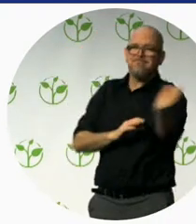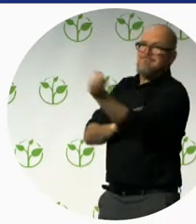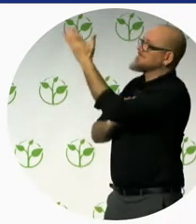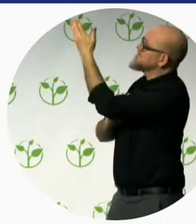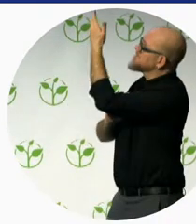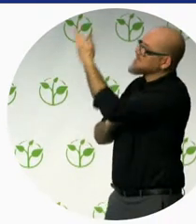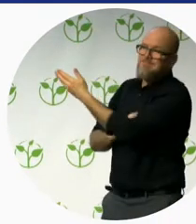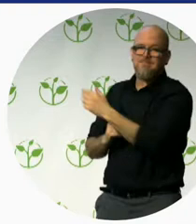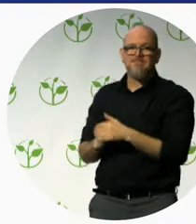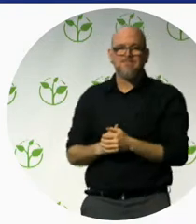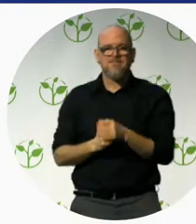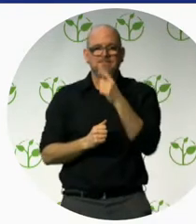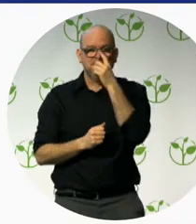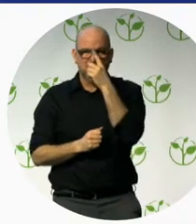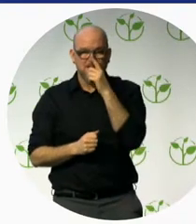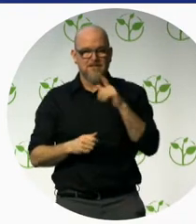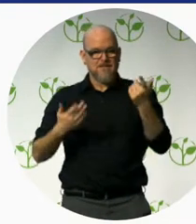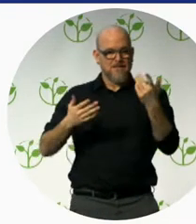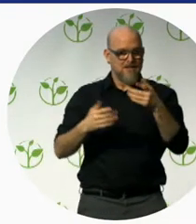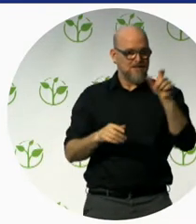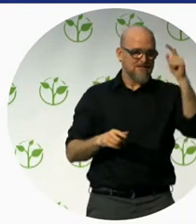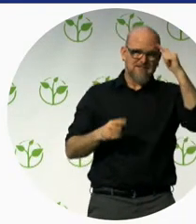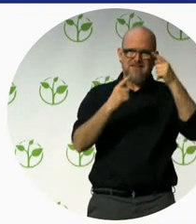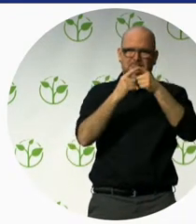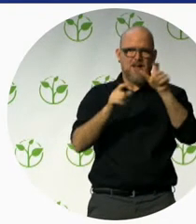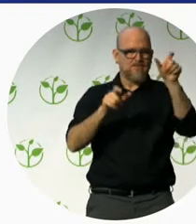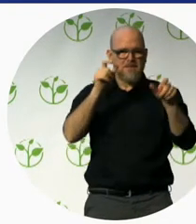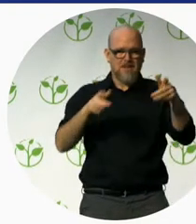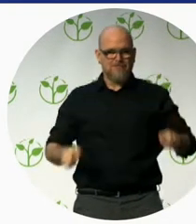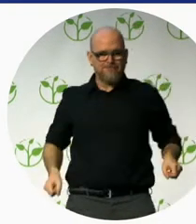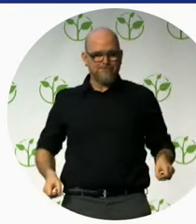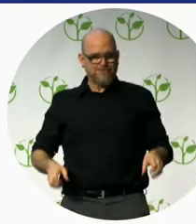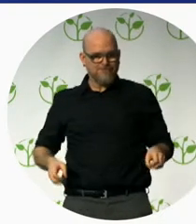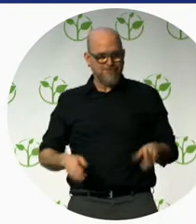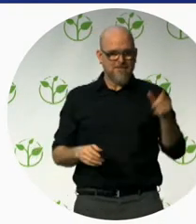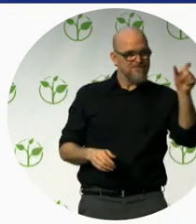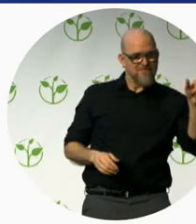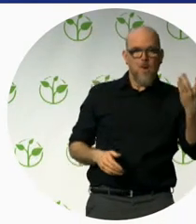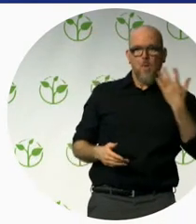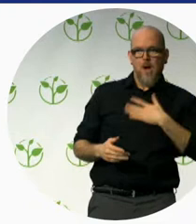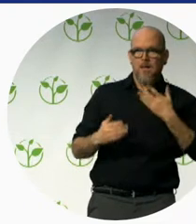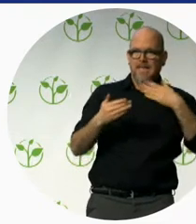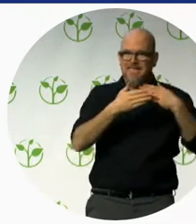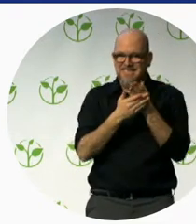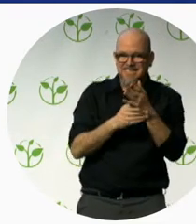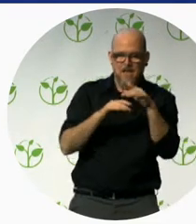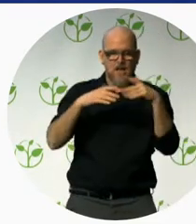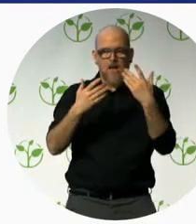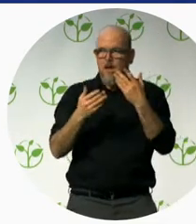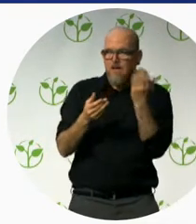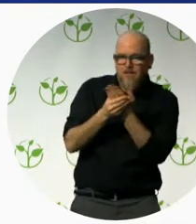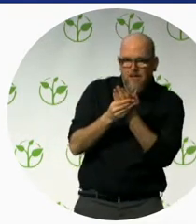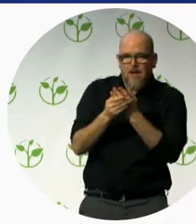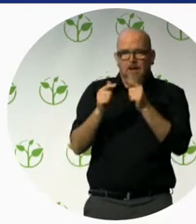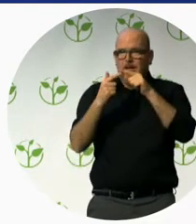He said the map and brochure helped so much the itinerary leads seamlessly to the highlights of the city. Descriptions are a must read and toilets and